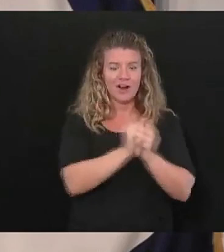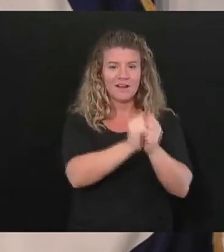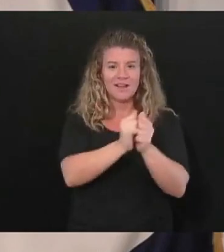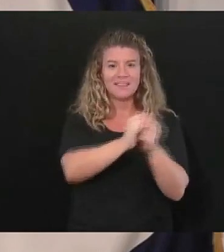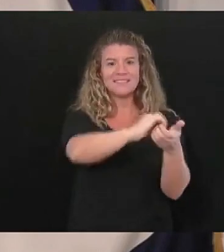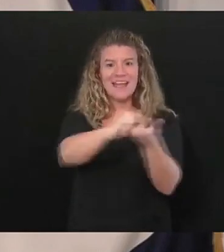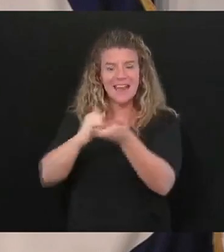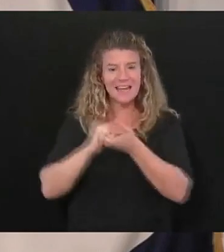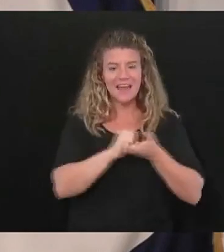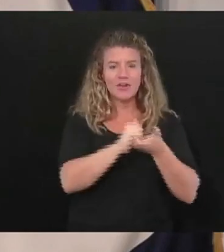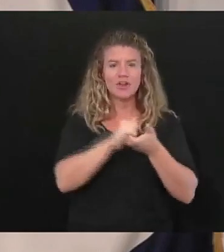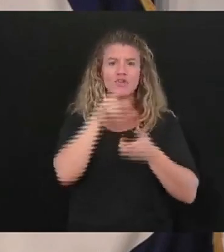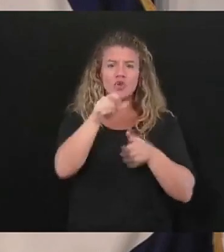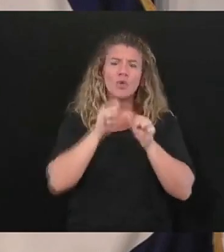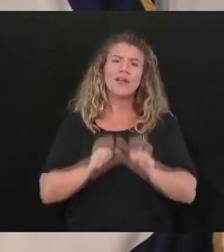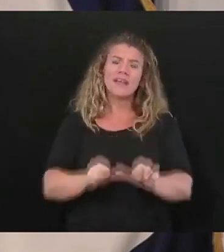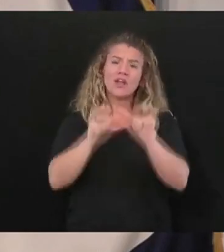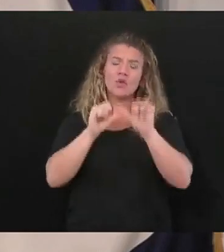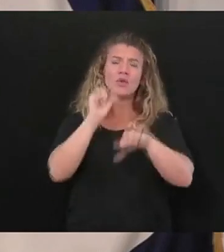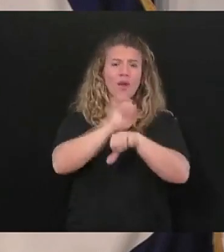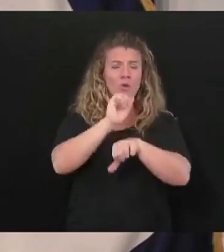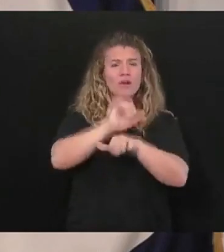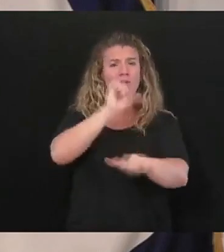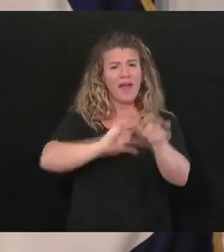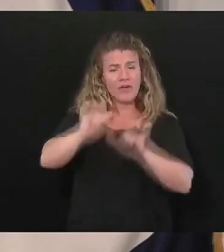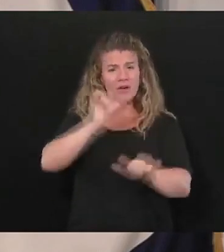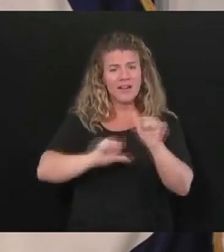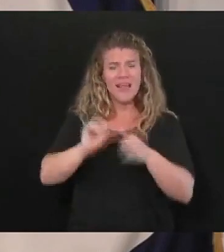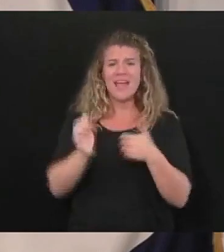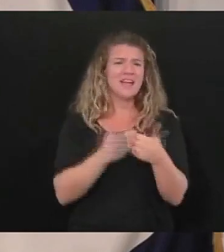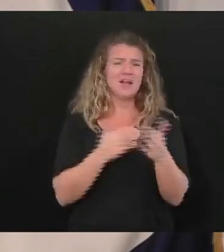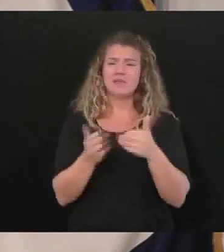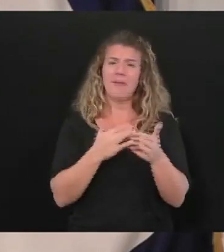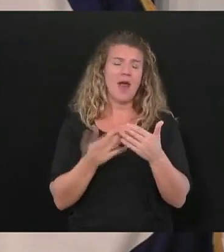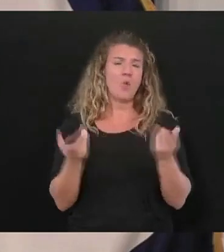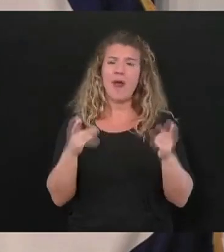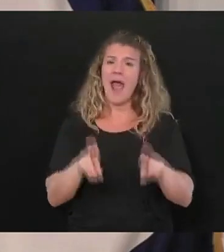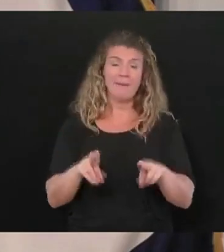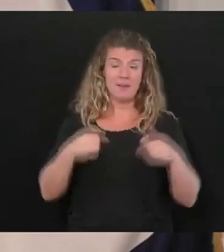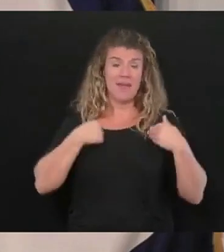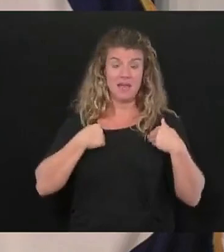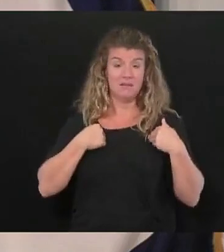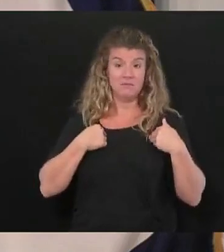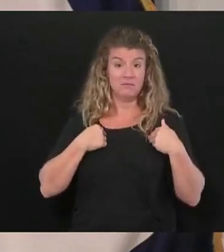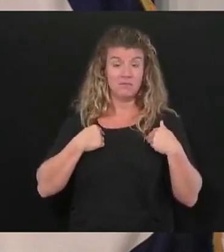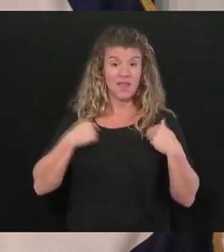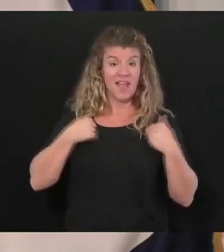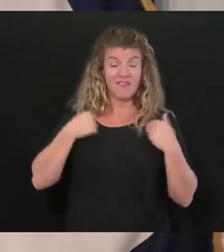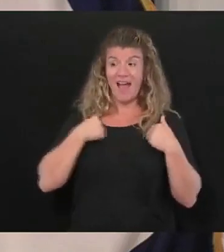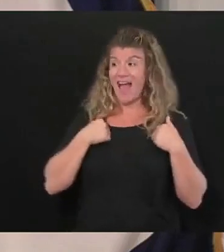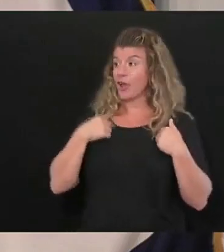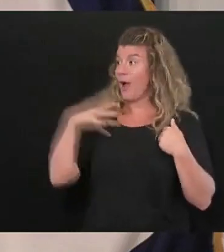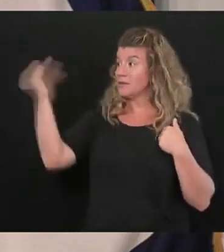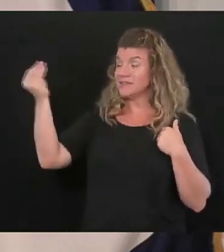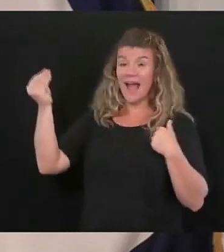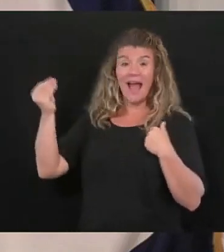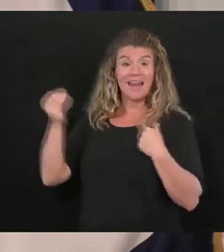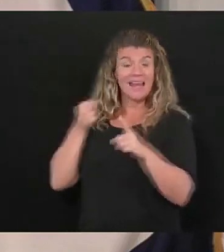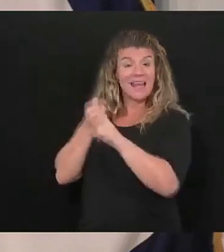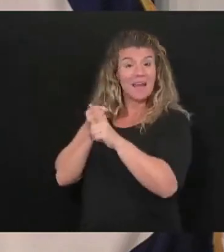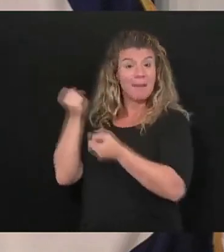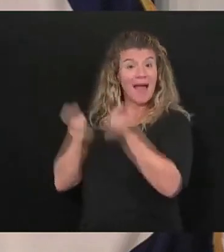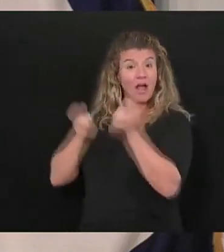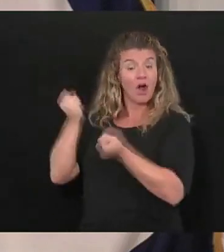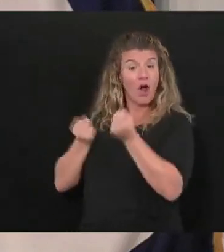to help one another no matter what in the world it would ever happen to me if I go out here and get run over in the street today